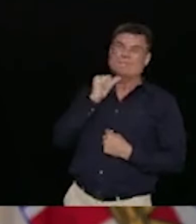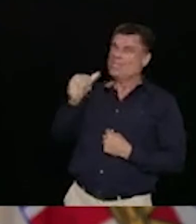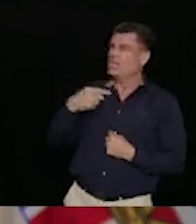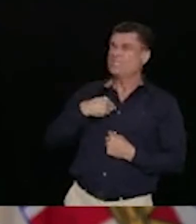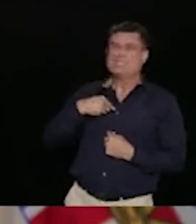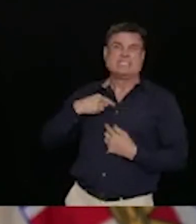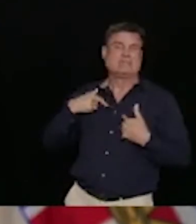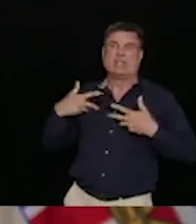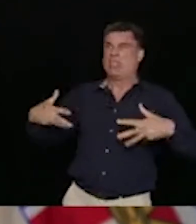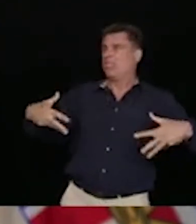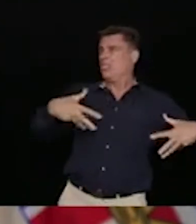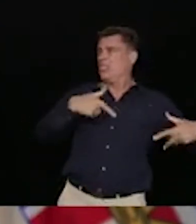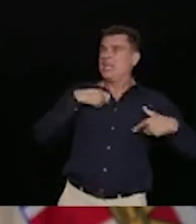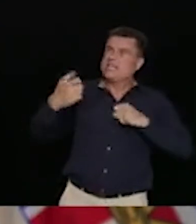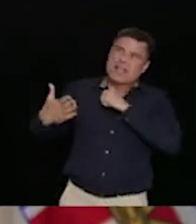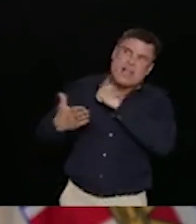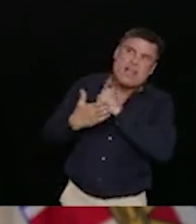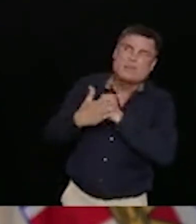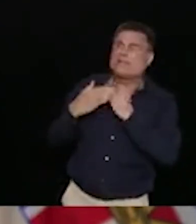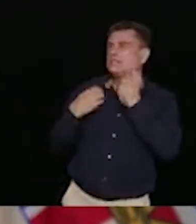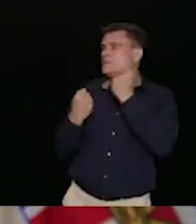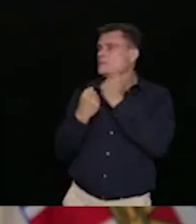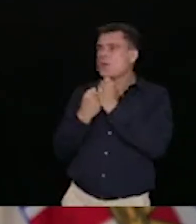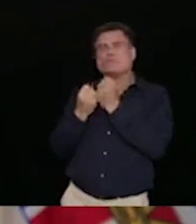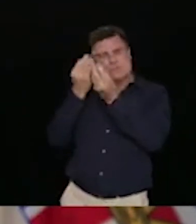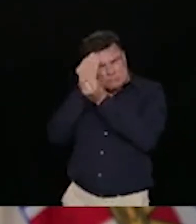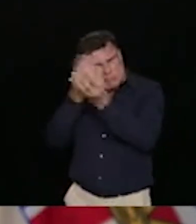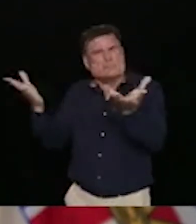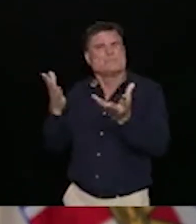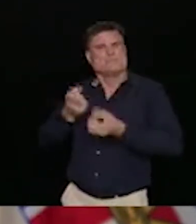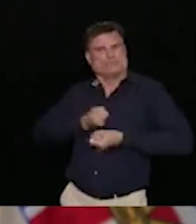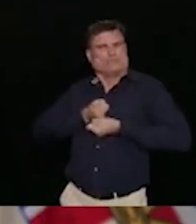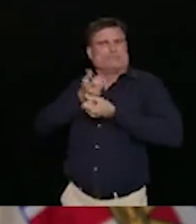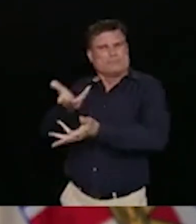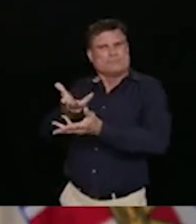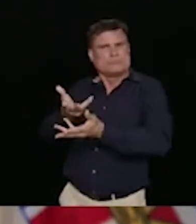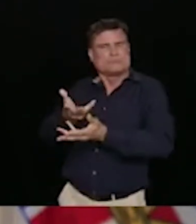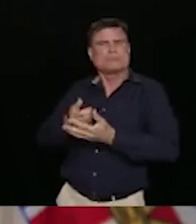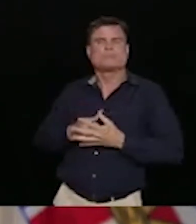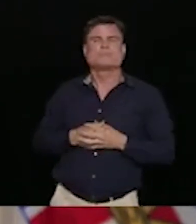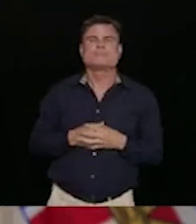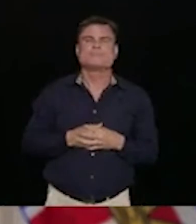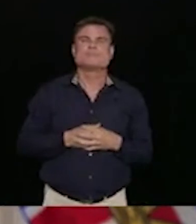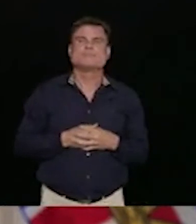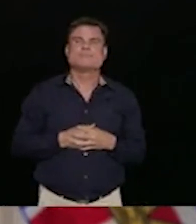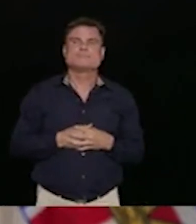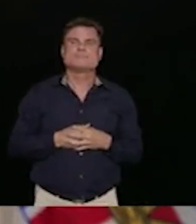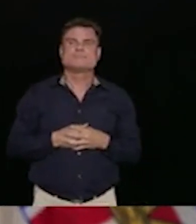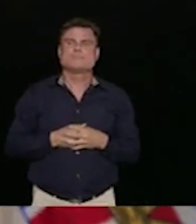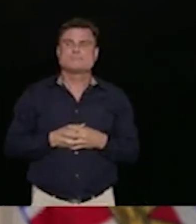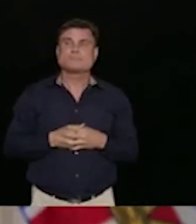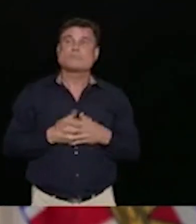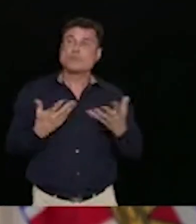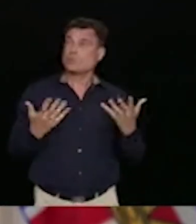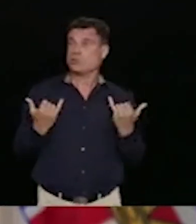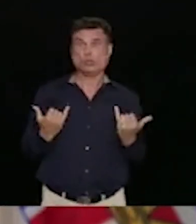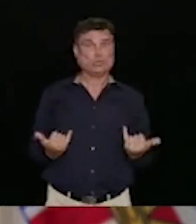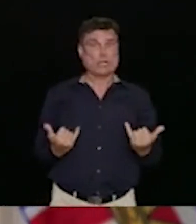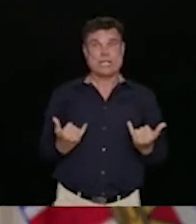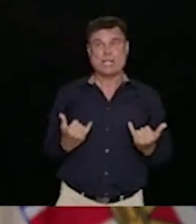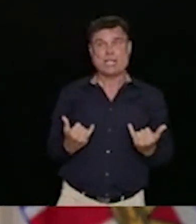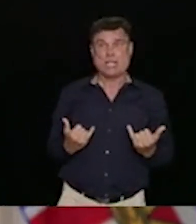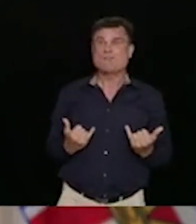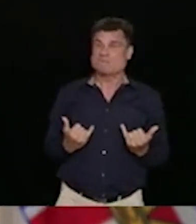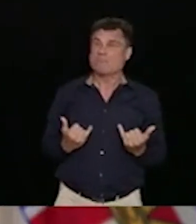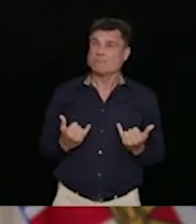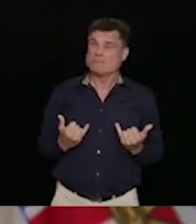So as we have for the COVID crisis. And now more than ever, we need to show kindness and compassion to our neighbors,